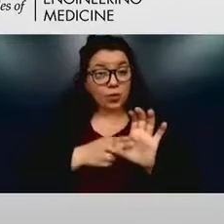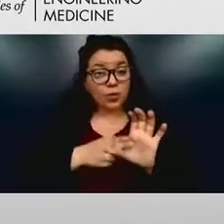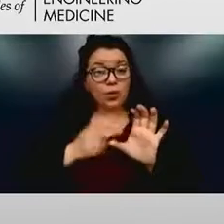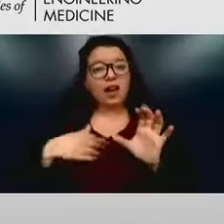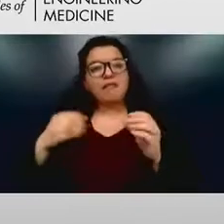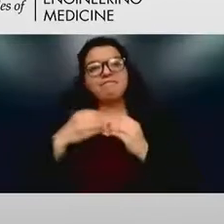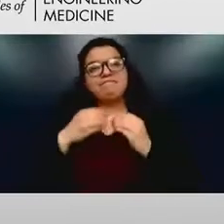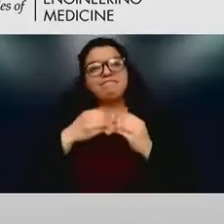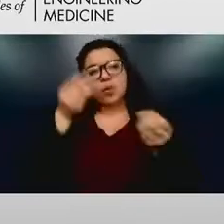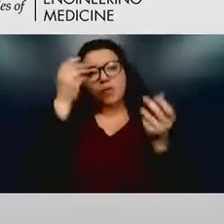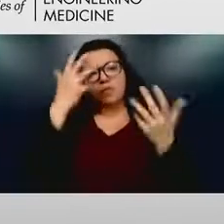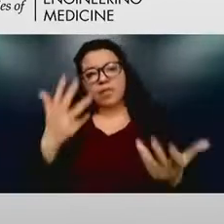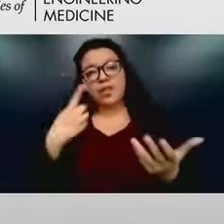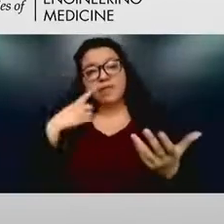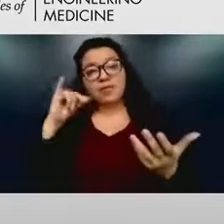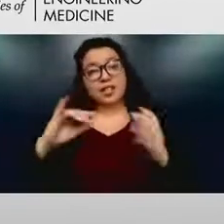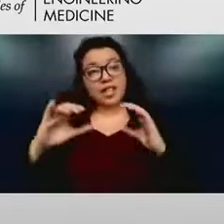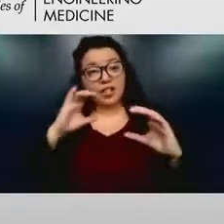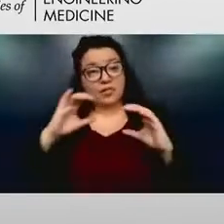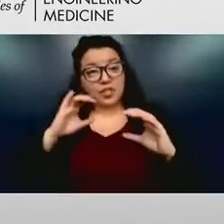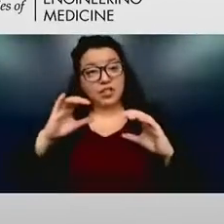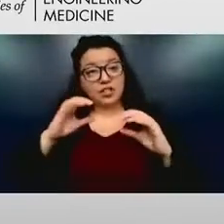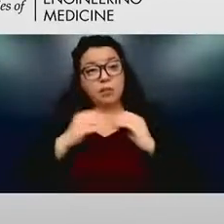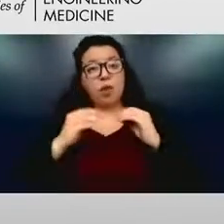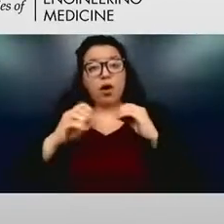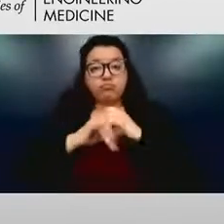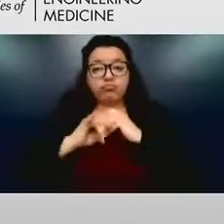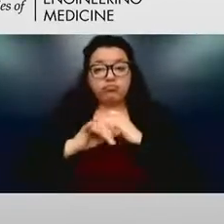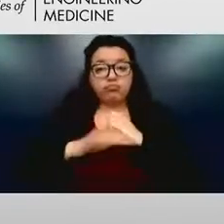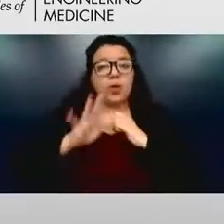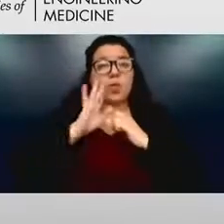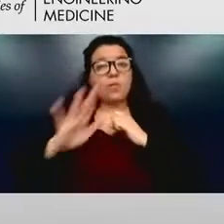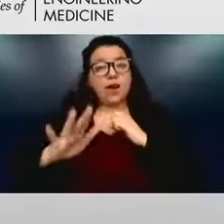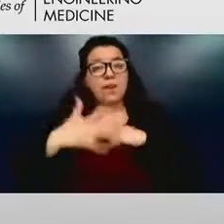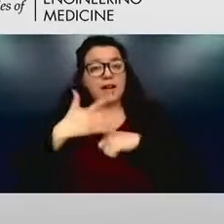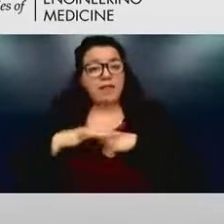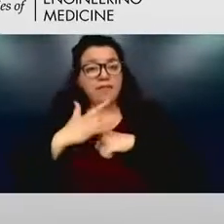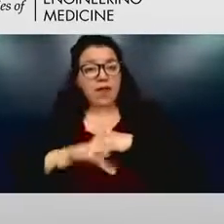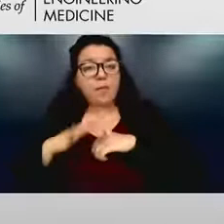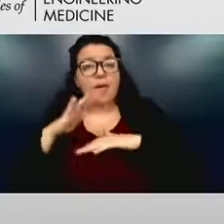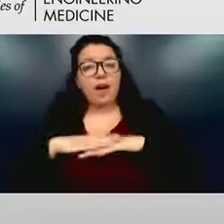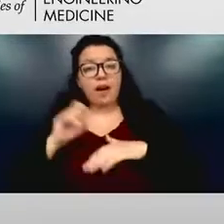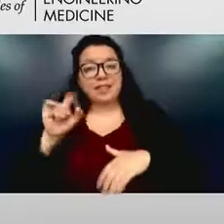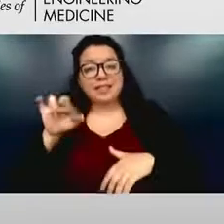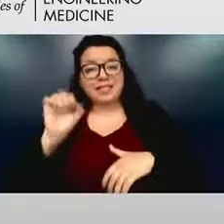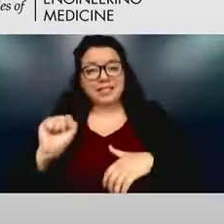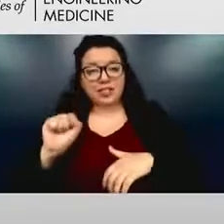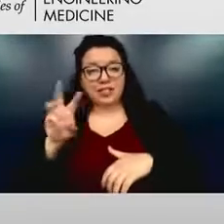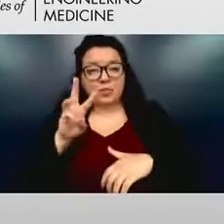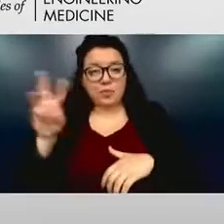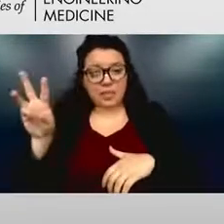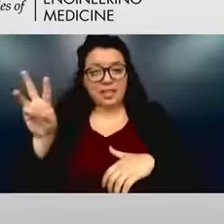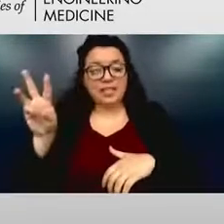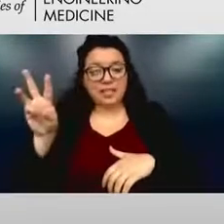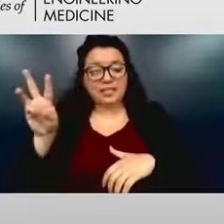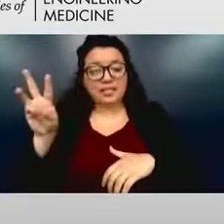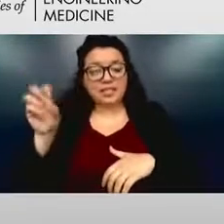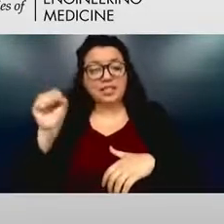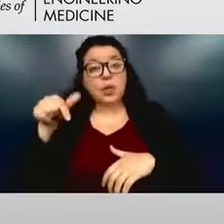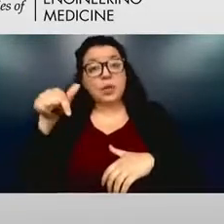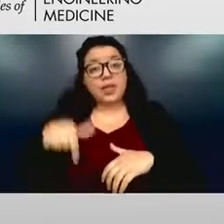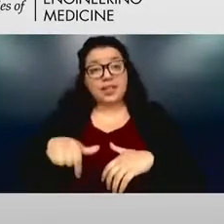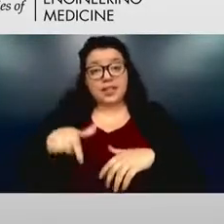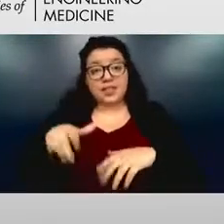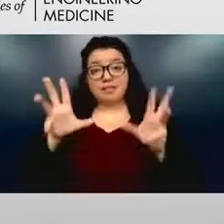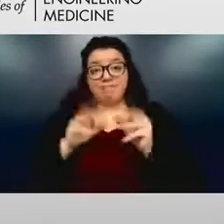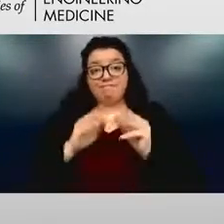that conversation will be available on our series website. And so this webcast